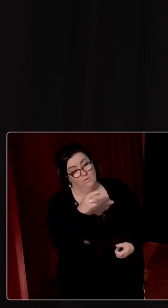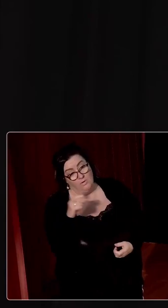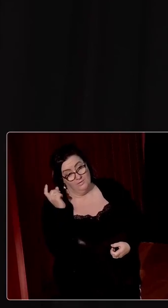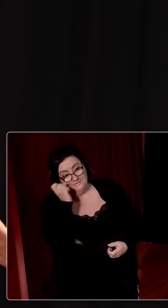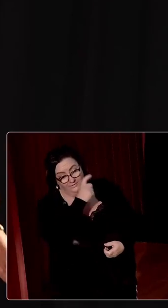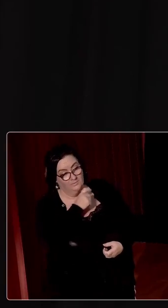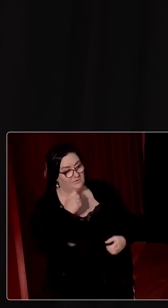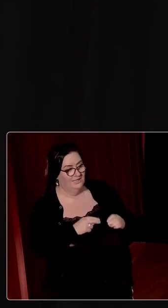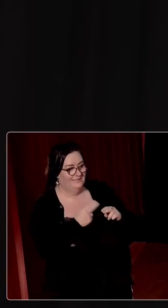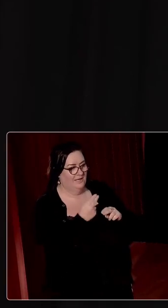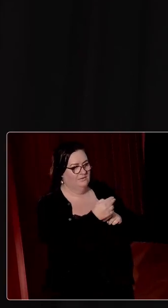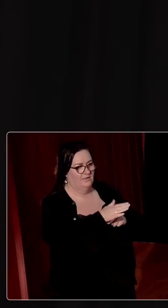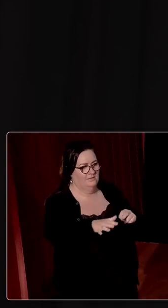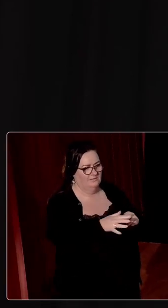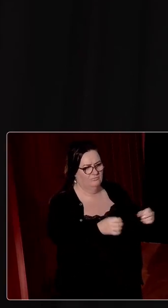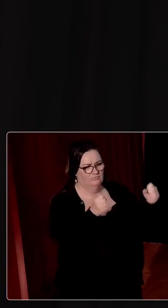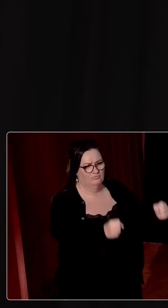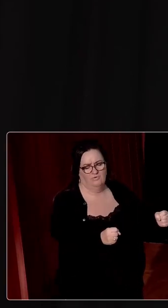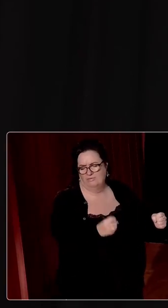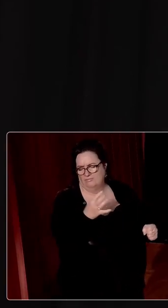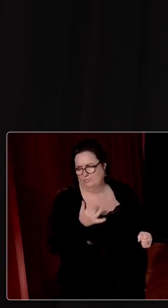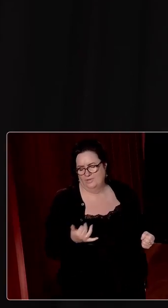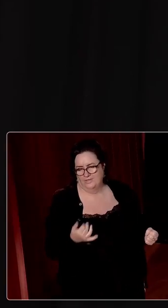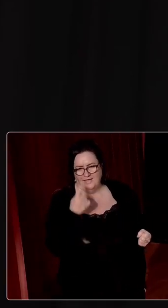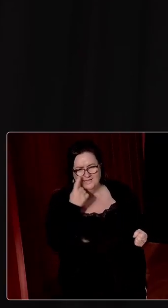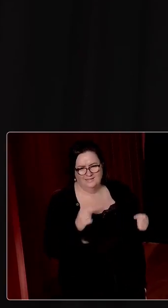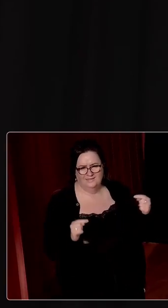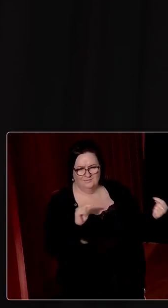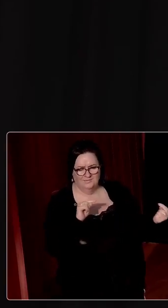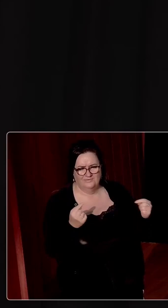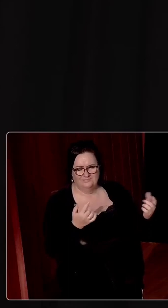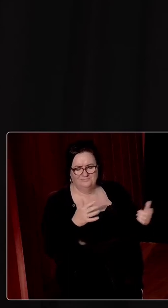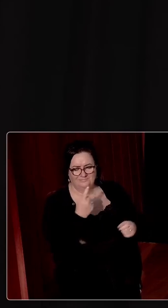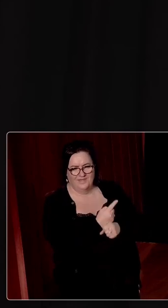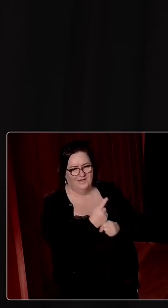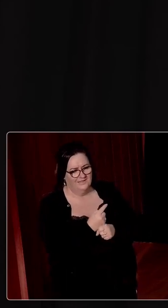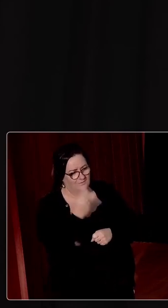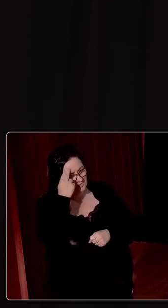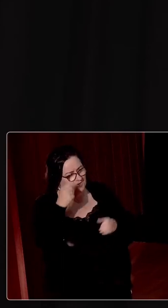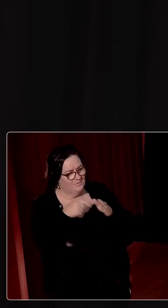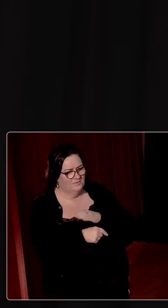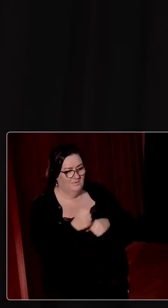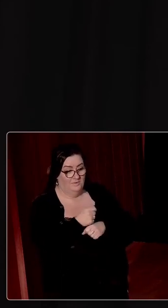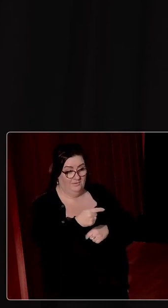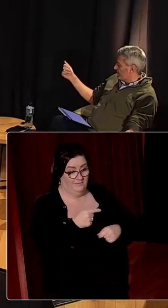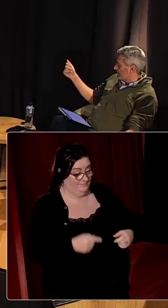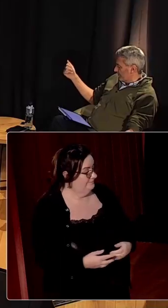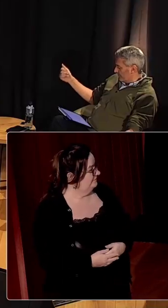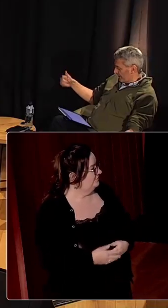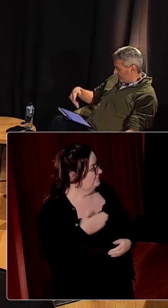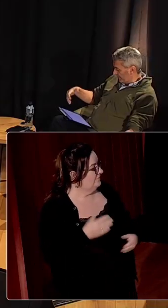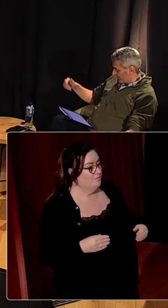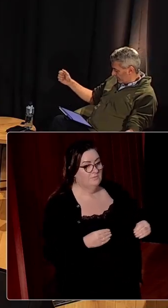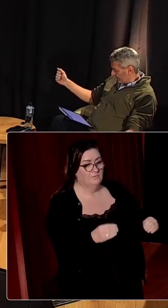And yet the external facing state is very strong. And I think there is a paradox there and we need to understand more why that is the case. Just before we